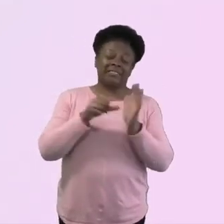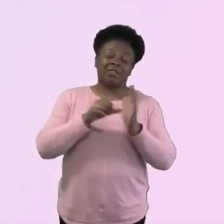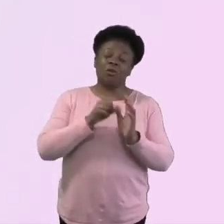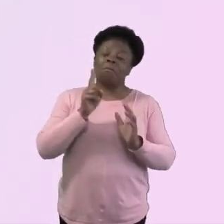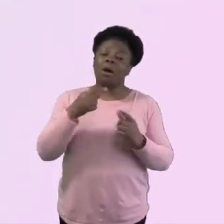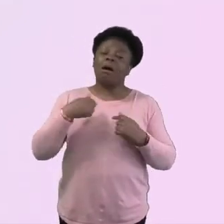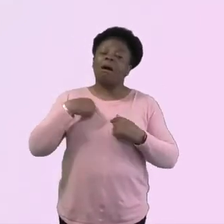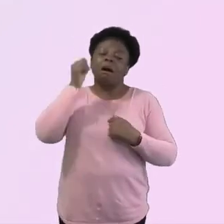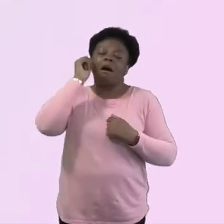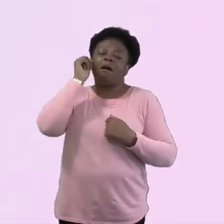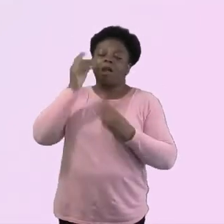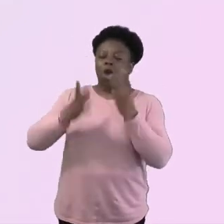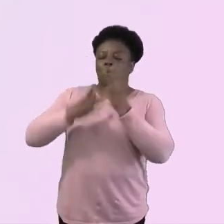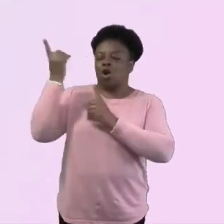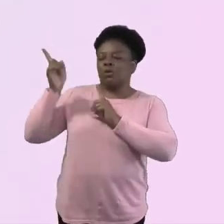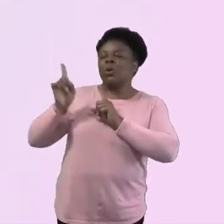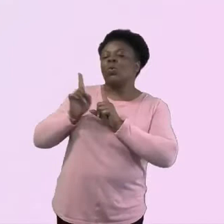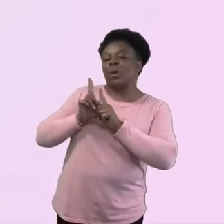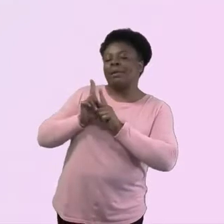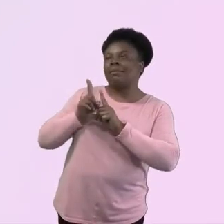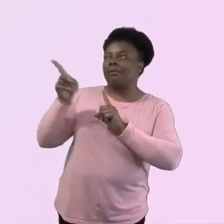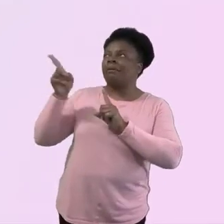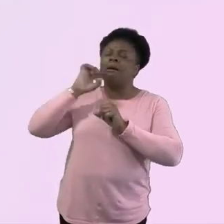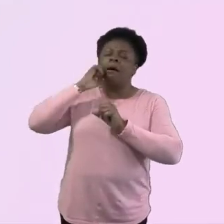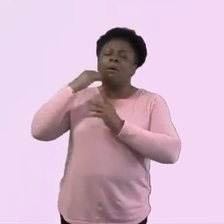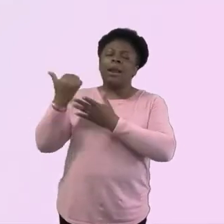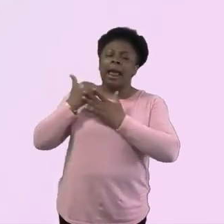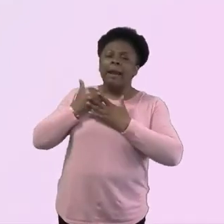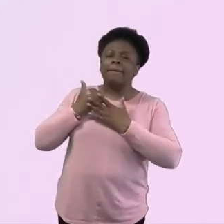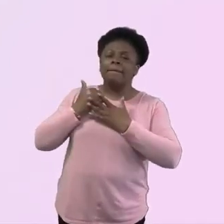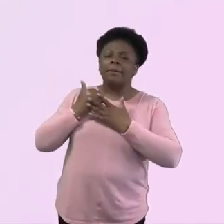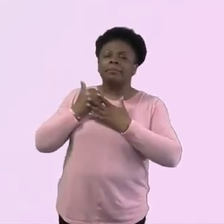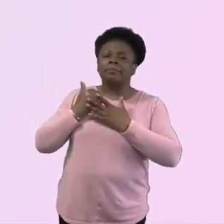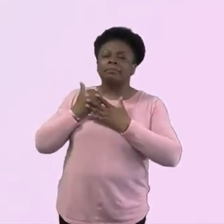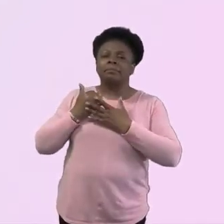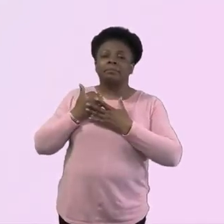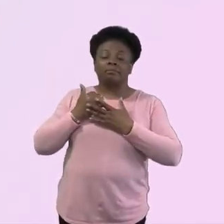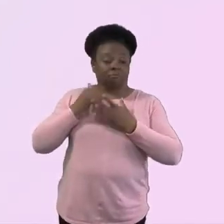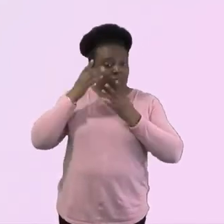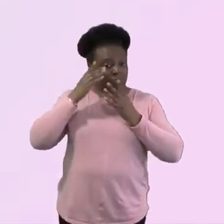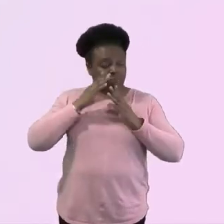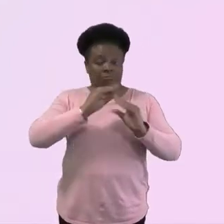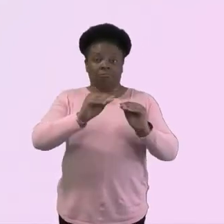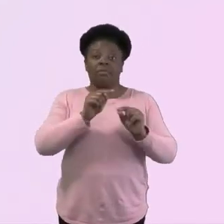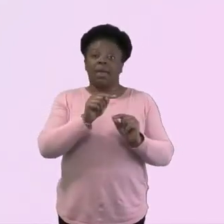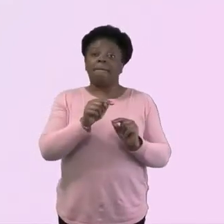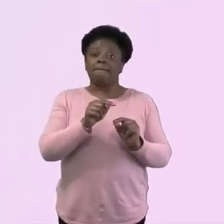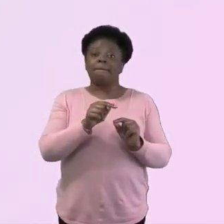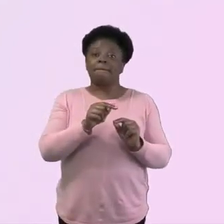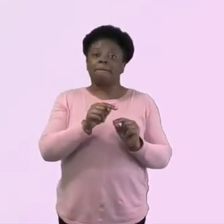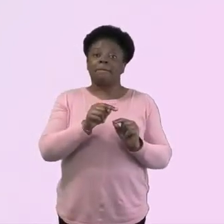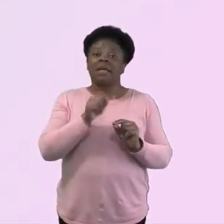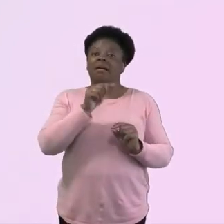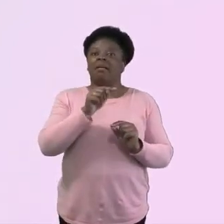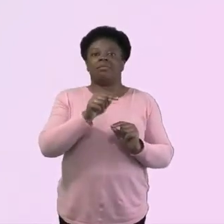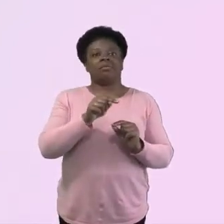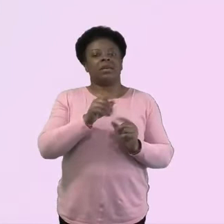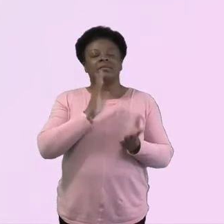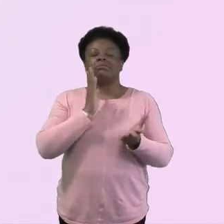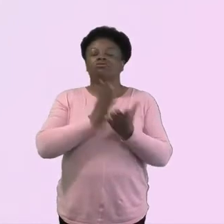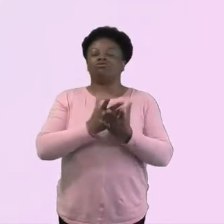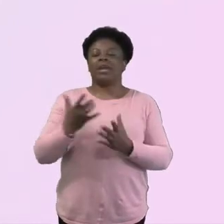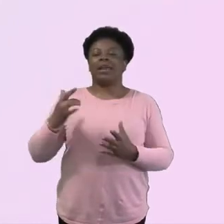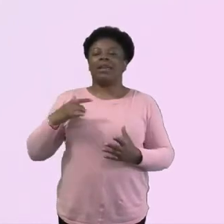it and I know he's going to see me through it. And I think if we're able to have those honest conversations that, that touch into real life and not just